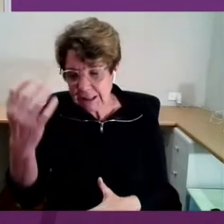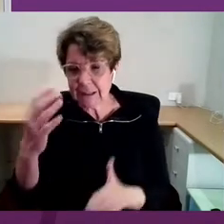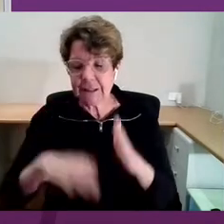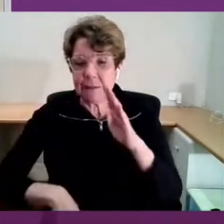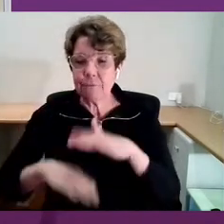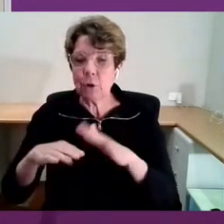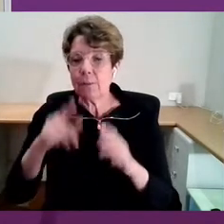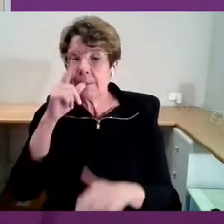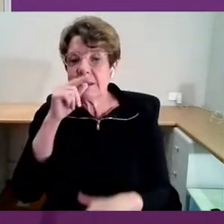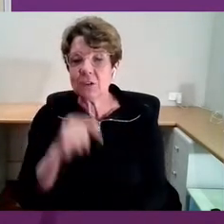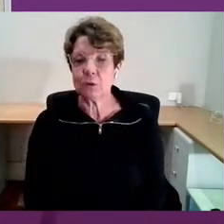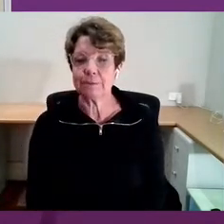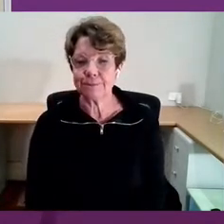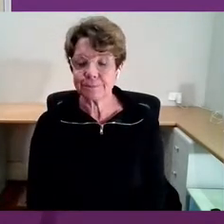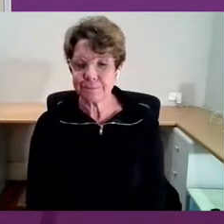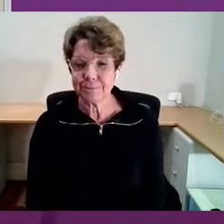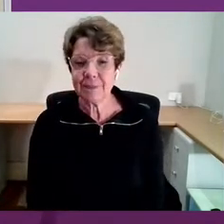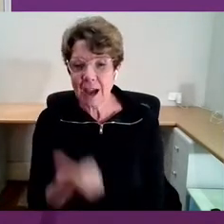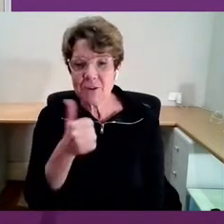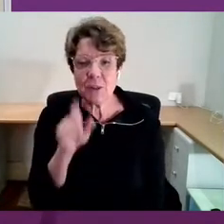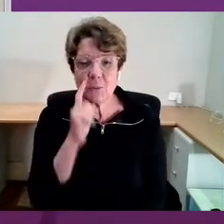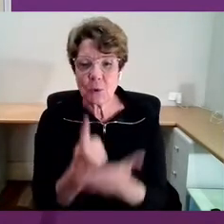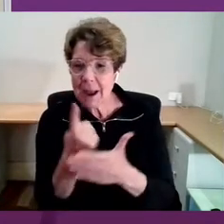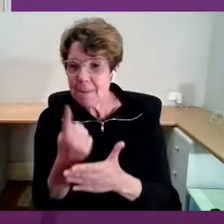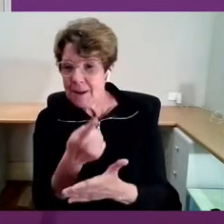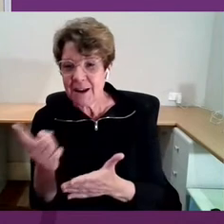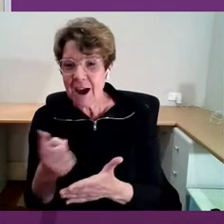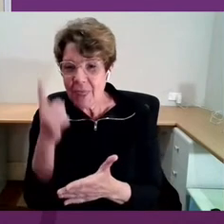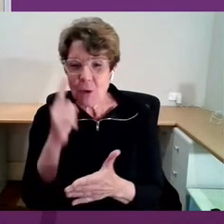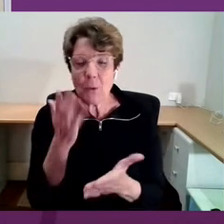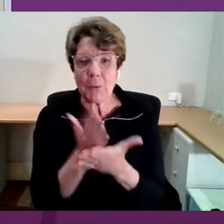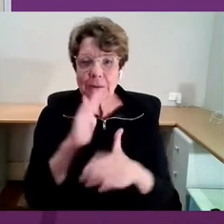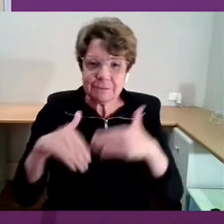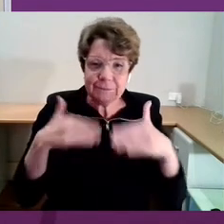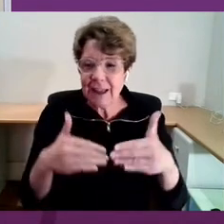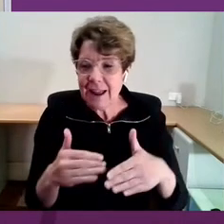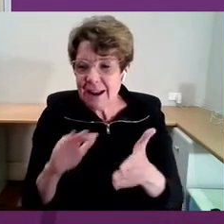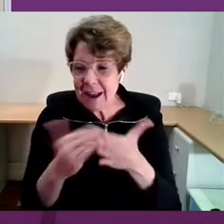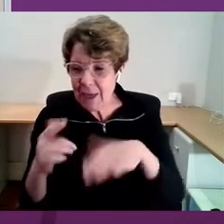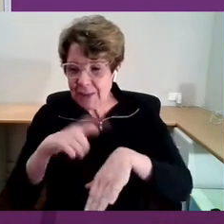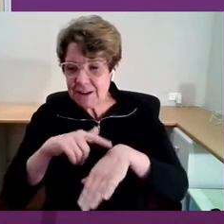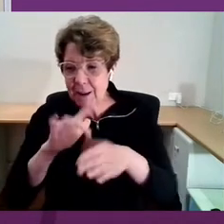I knew this would happen. We'd just get into an absolute roll as the time's running out.